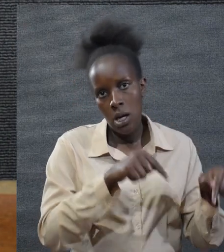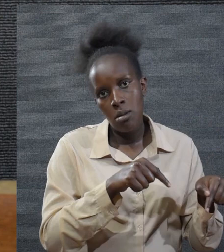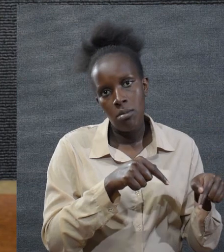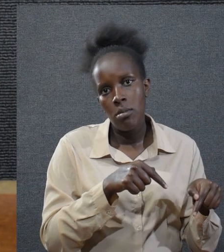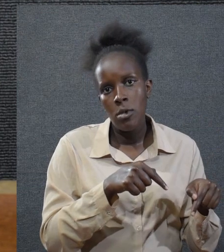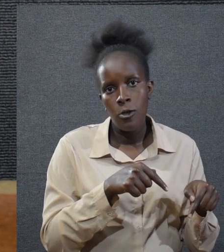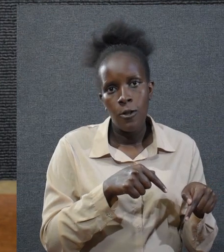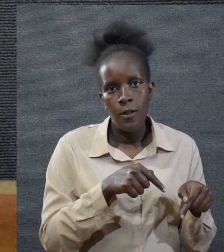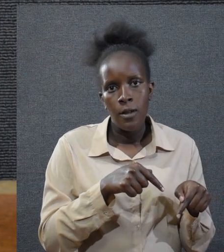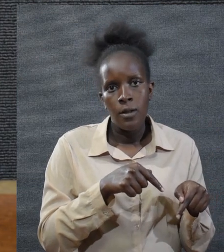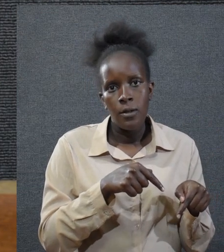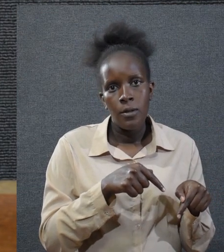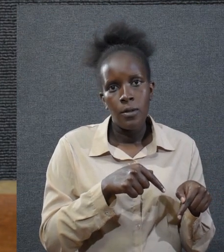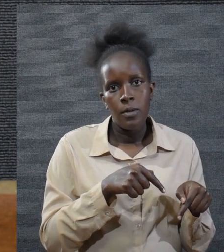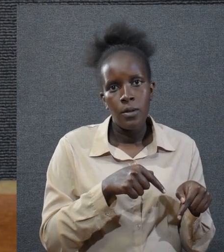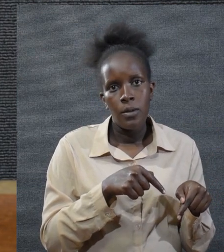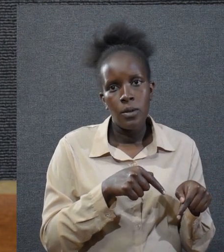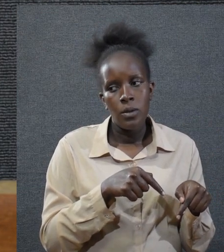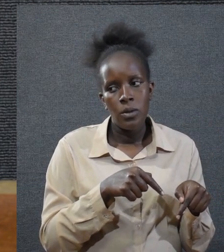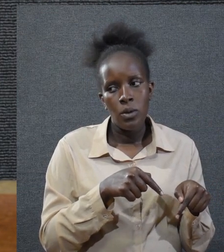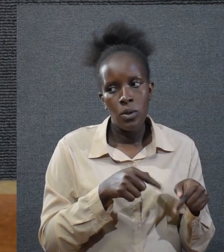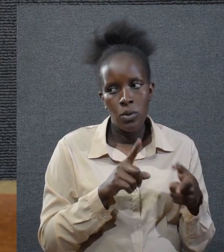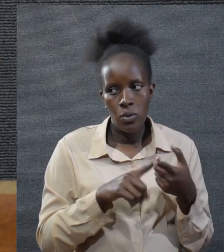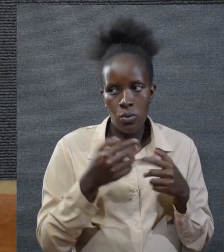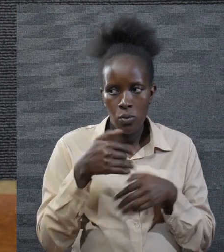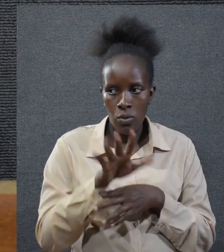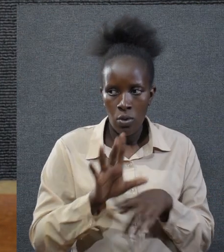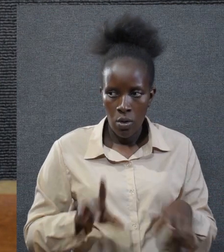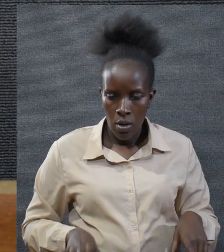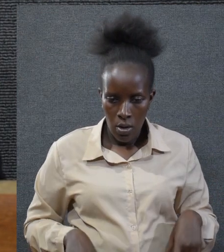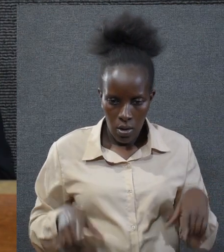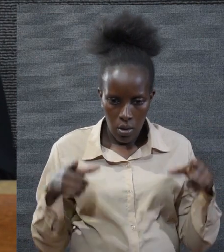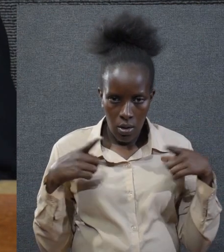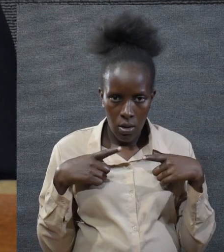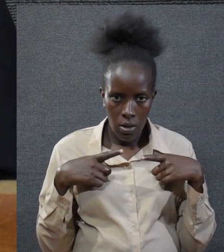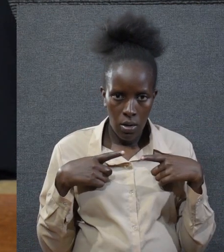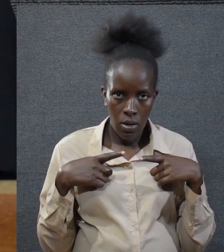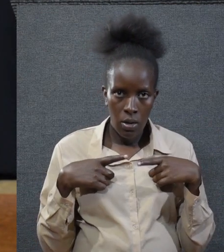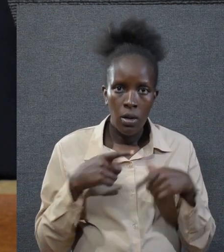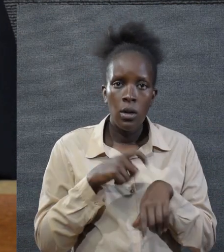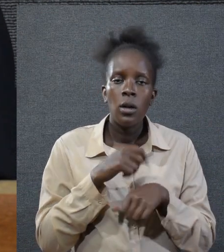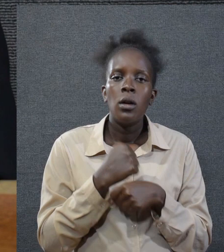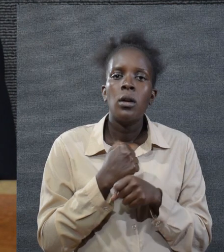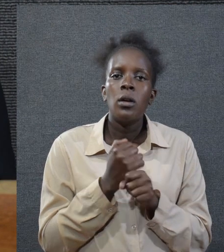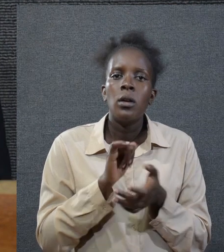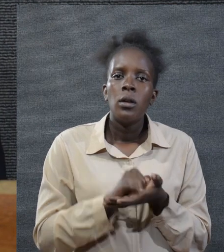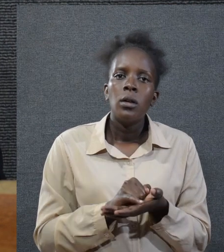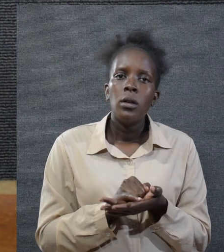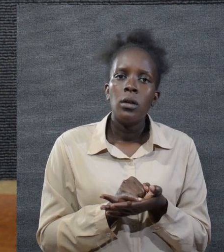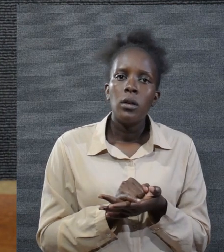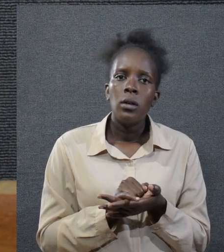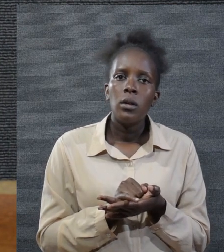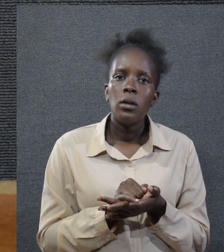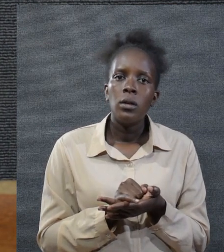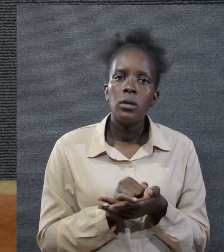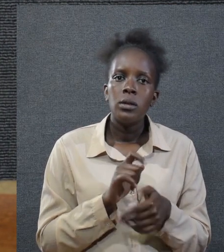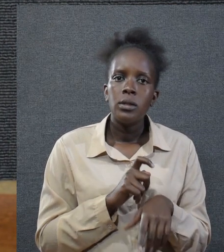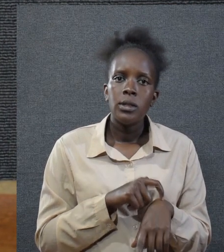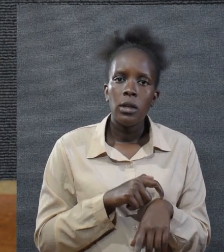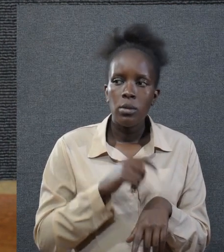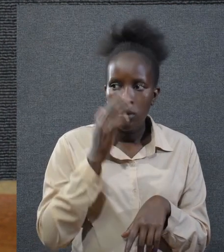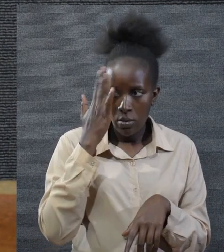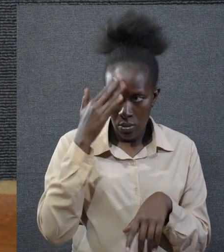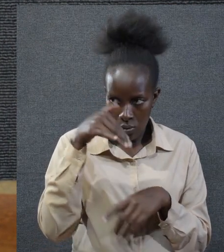comes in it comes to your life when you do that